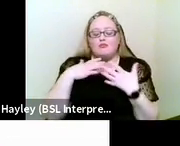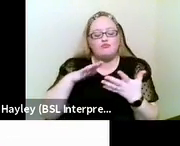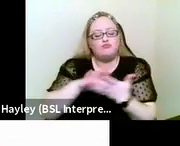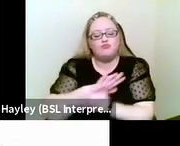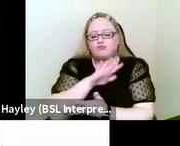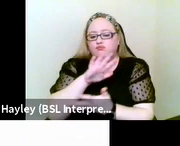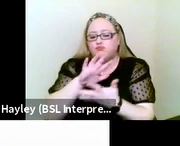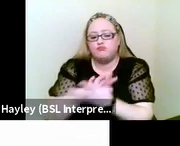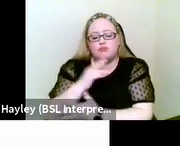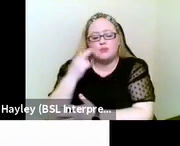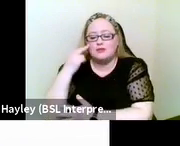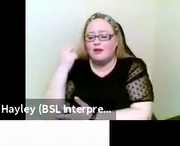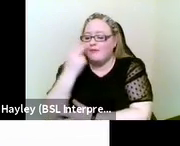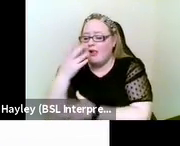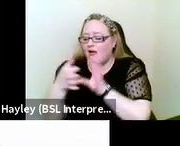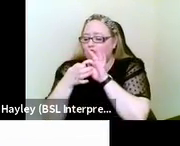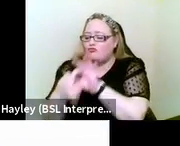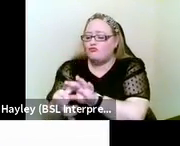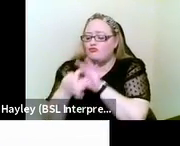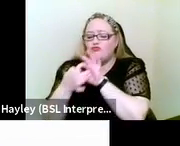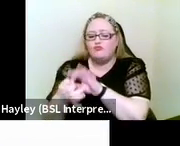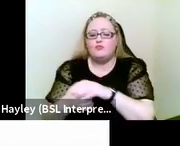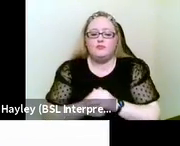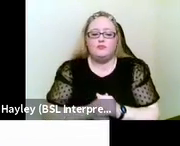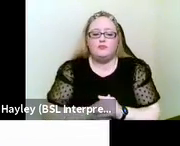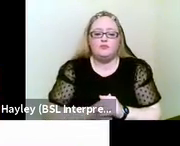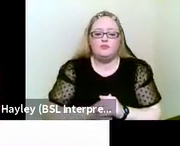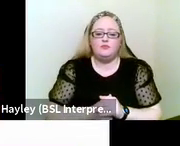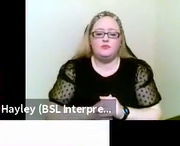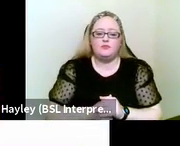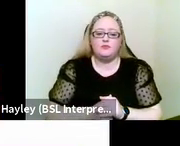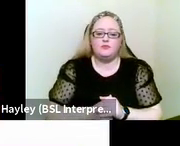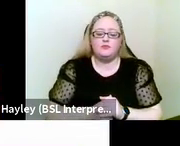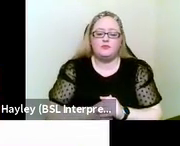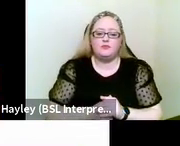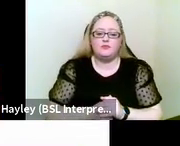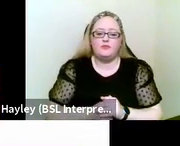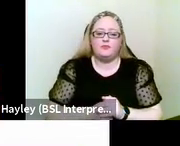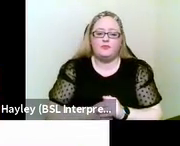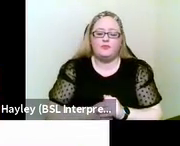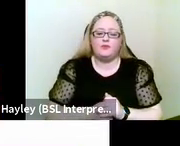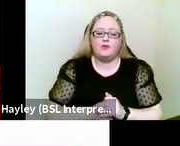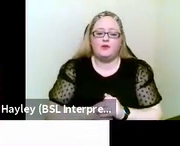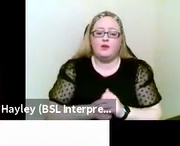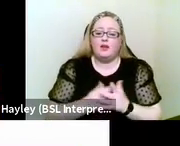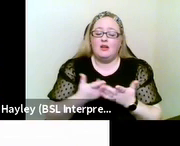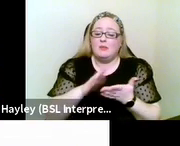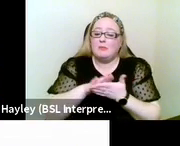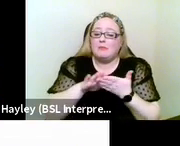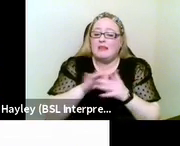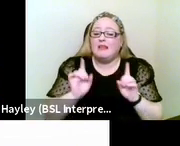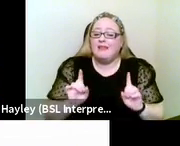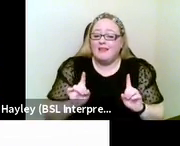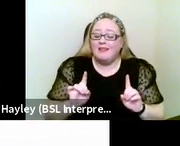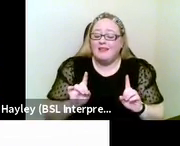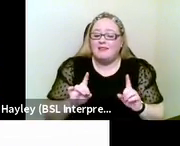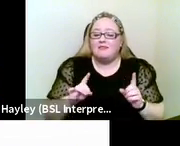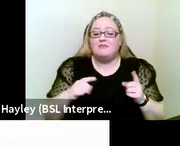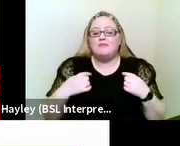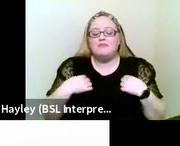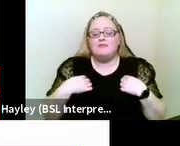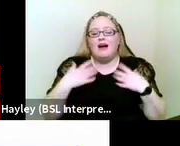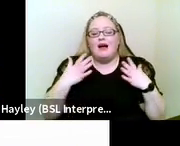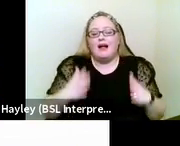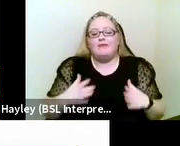working with deafblind people. Next slide, please. Because what it meant is that I often had to